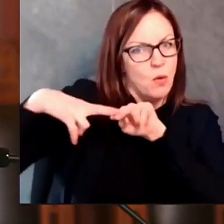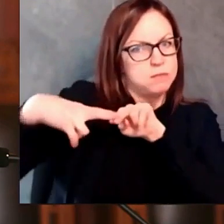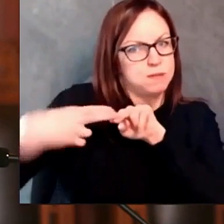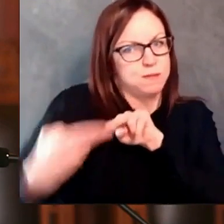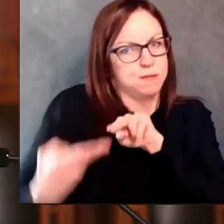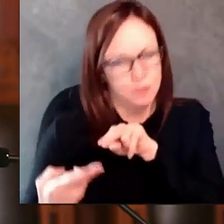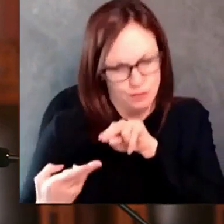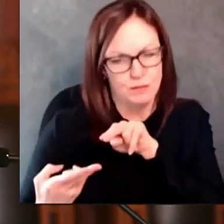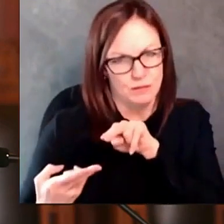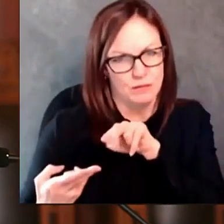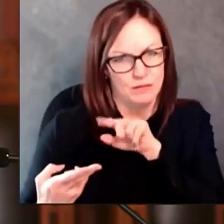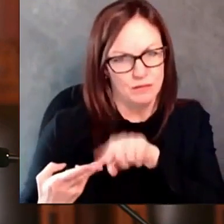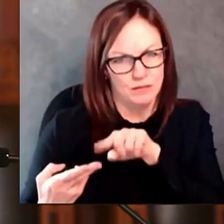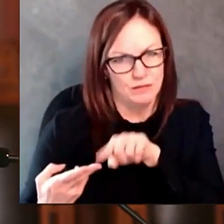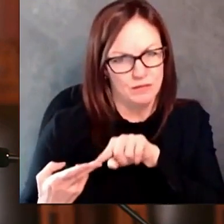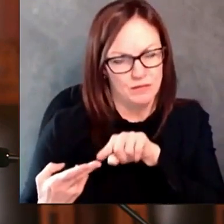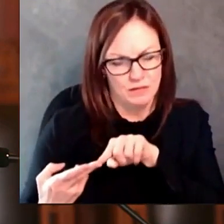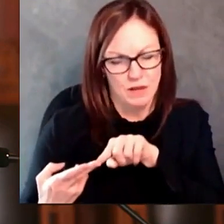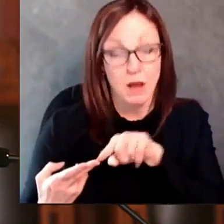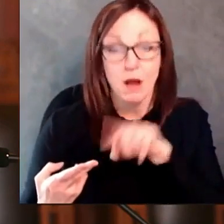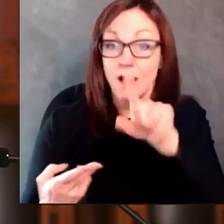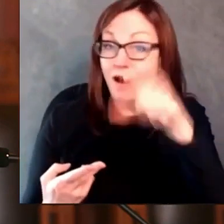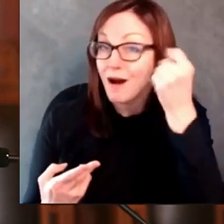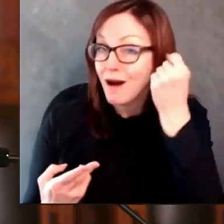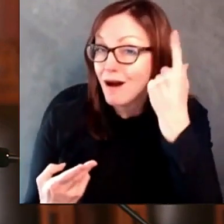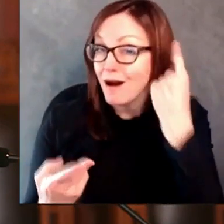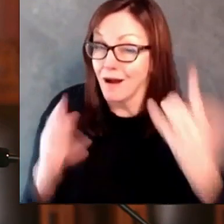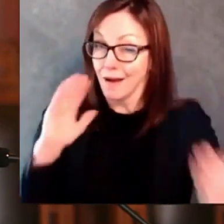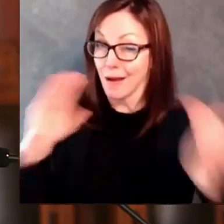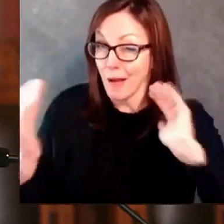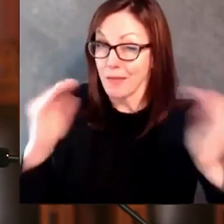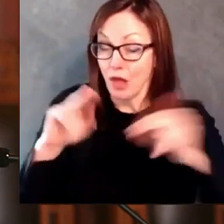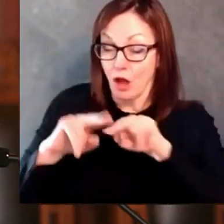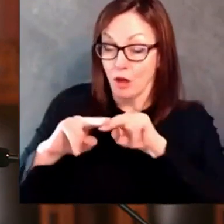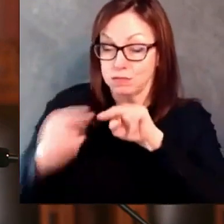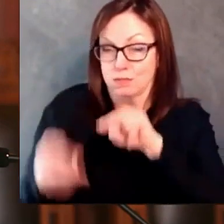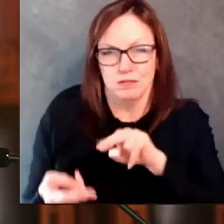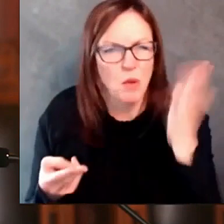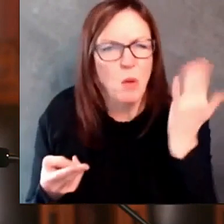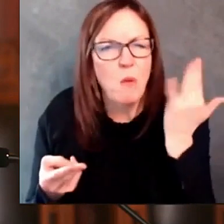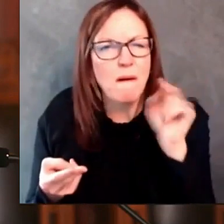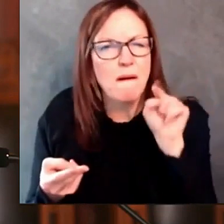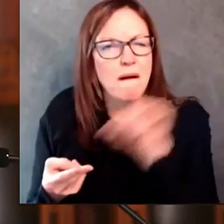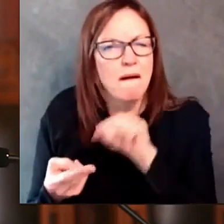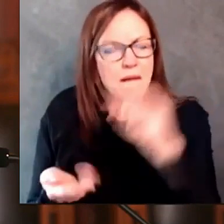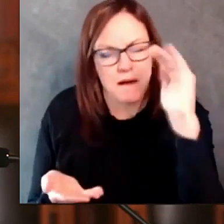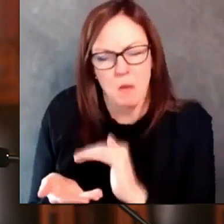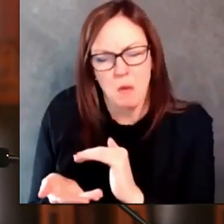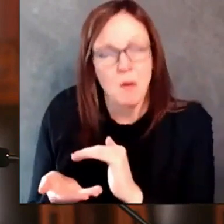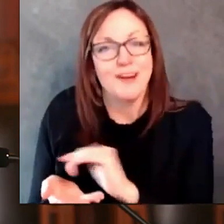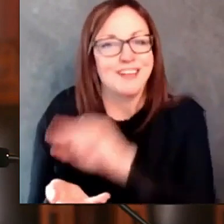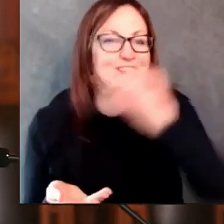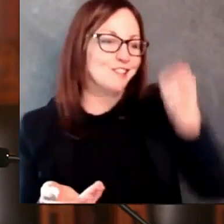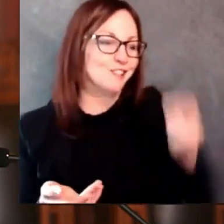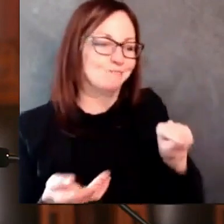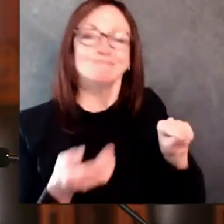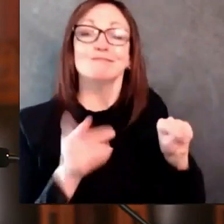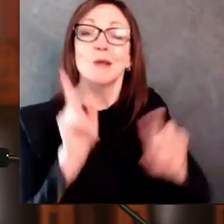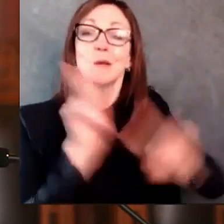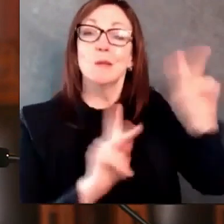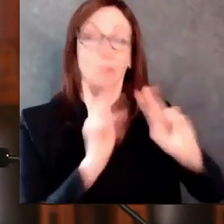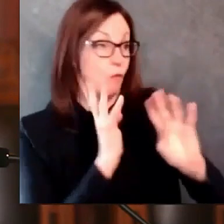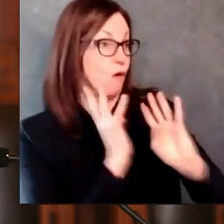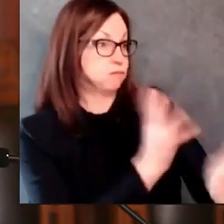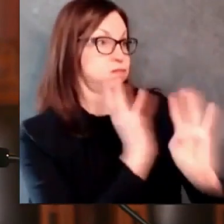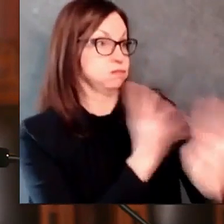positivity rate as high as it is, we know we are not testing enough people to get an accurate picture of the virus here in